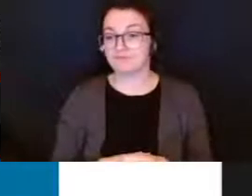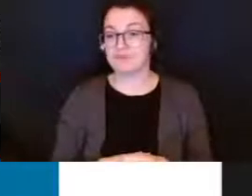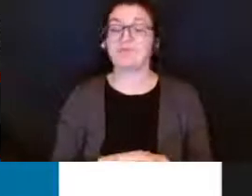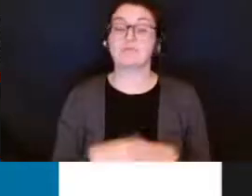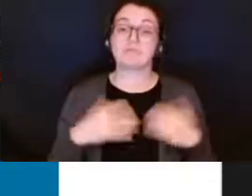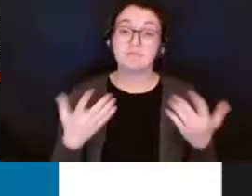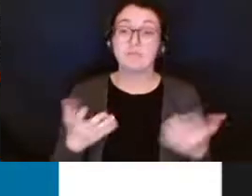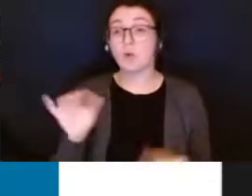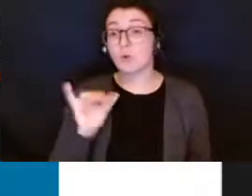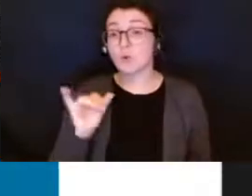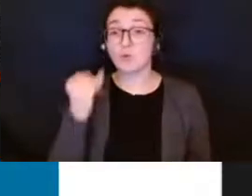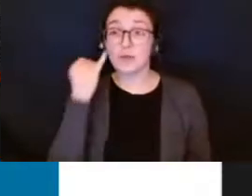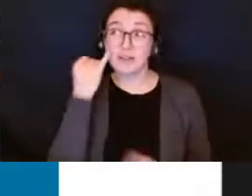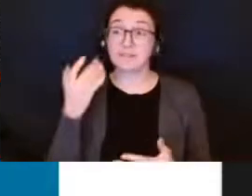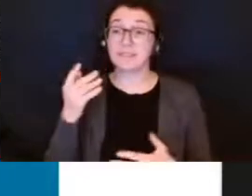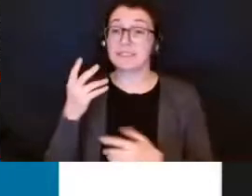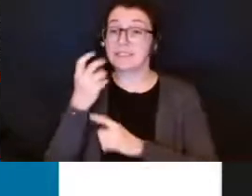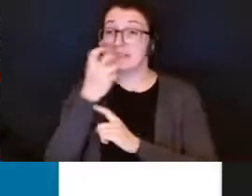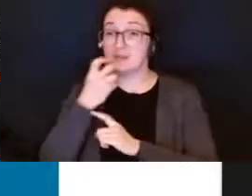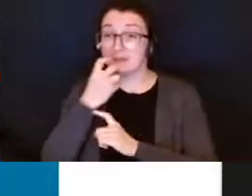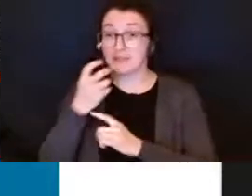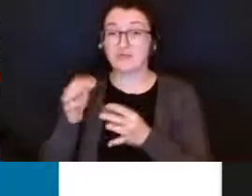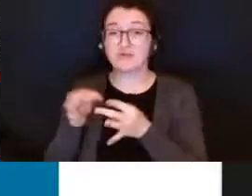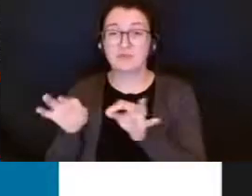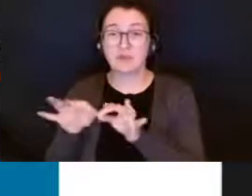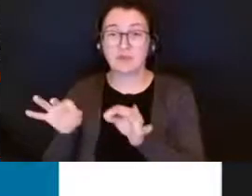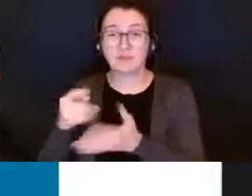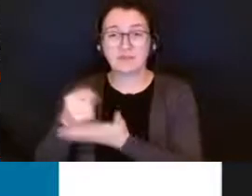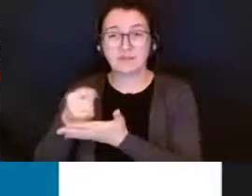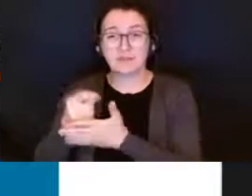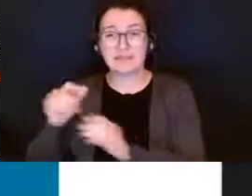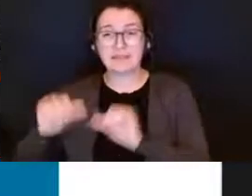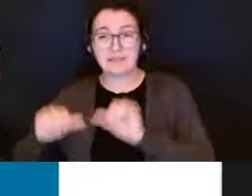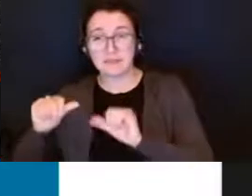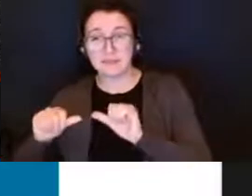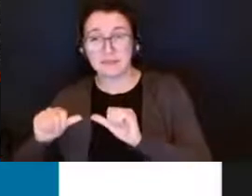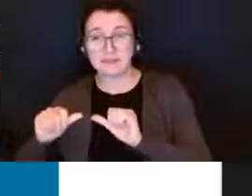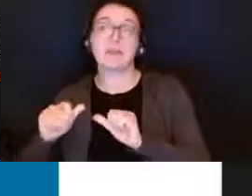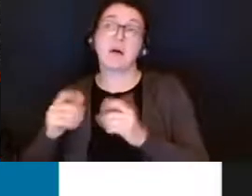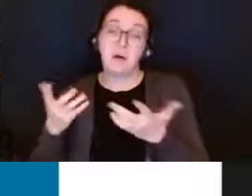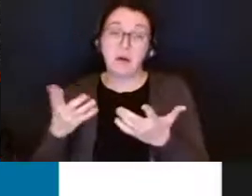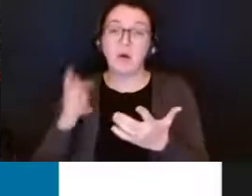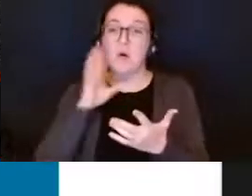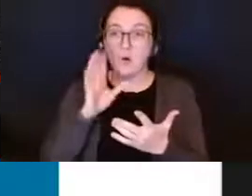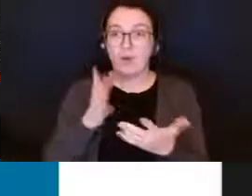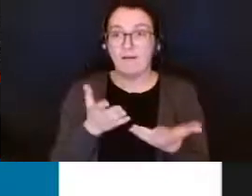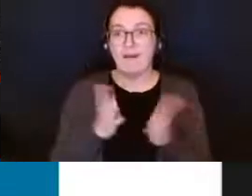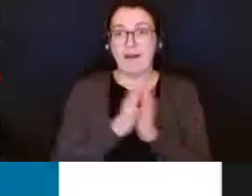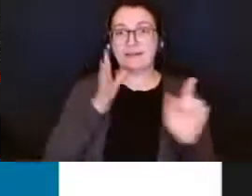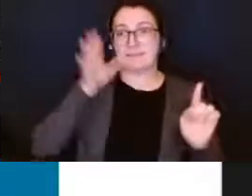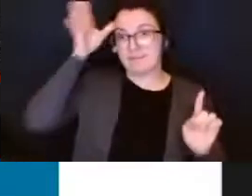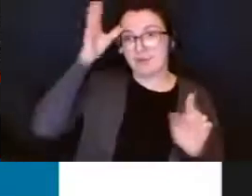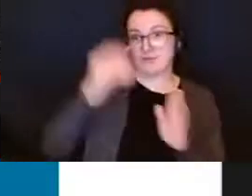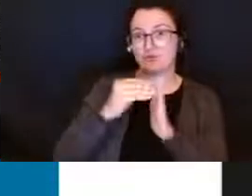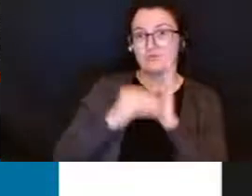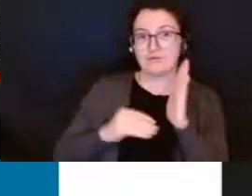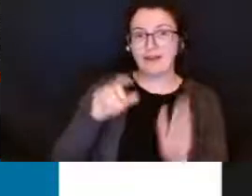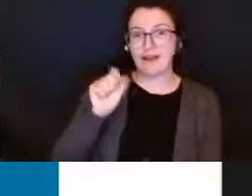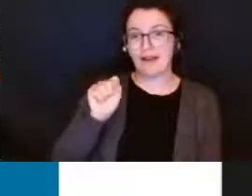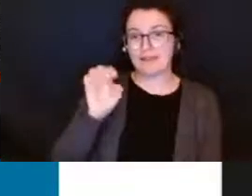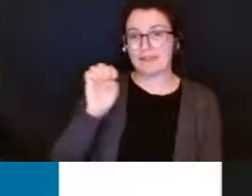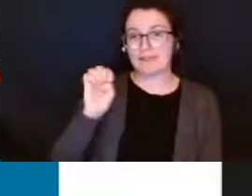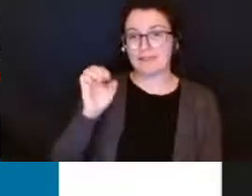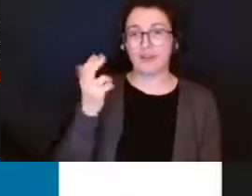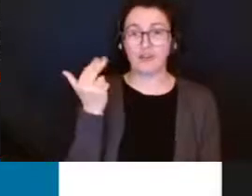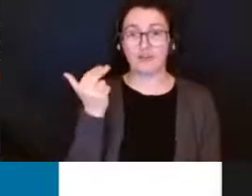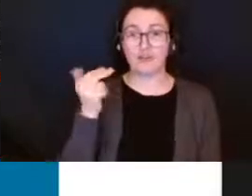speech and language assessment you will be asked to complete what's called an se 13b and that will allow the slp report